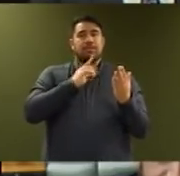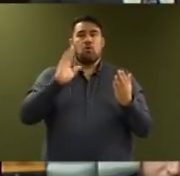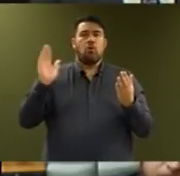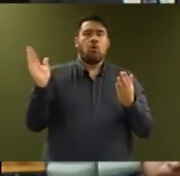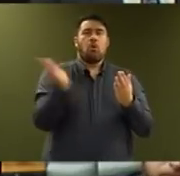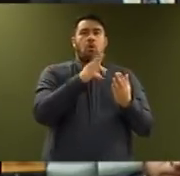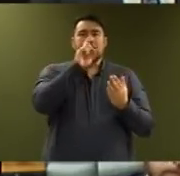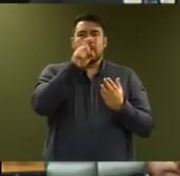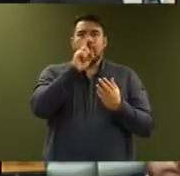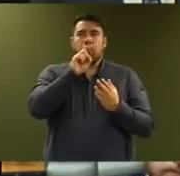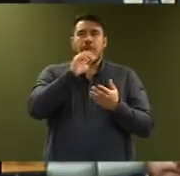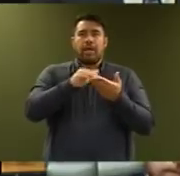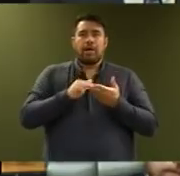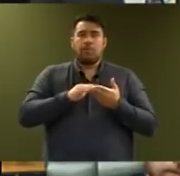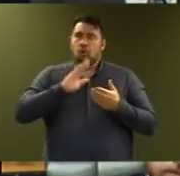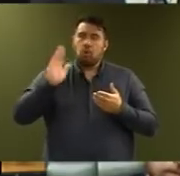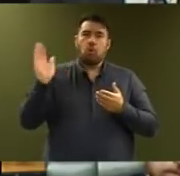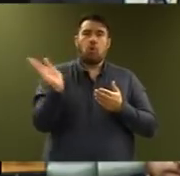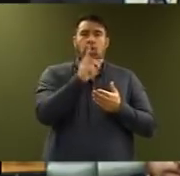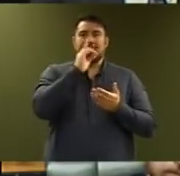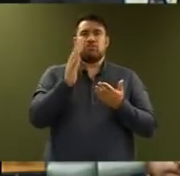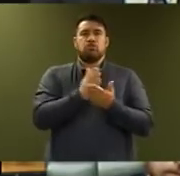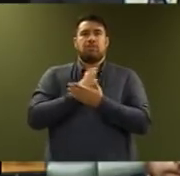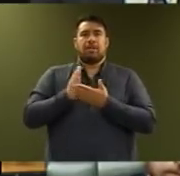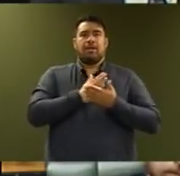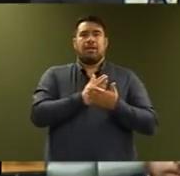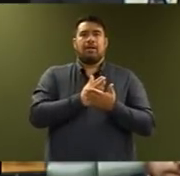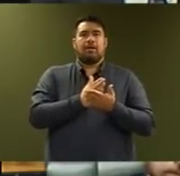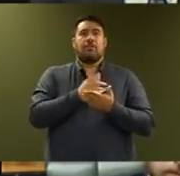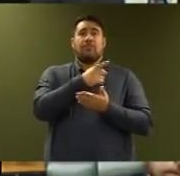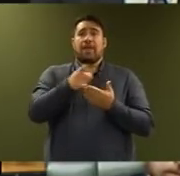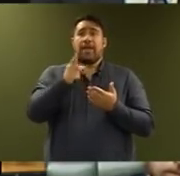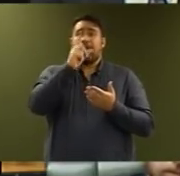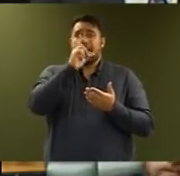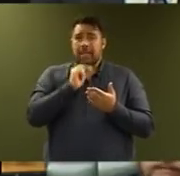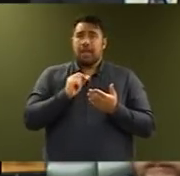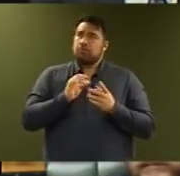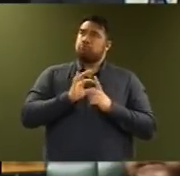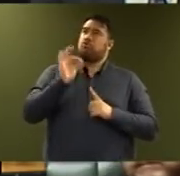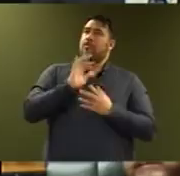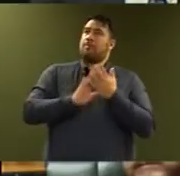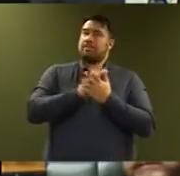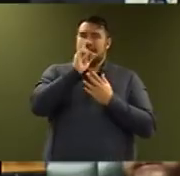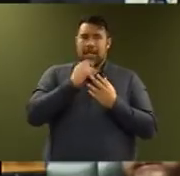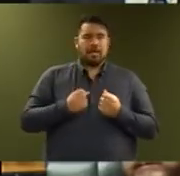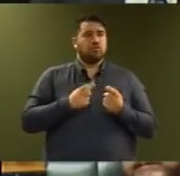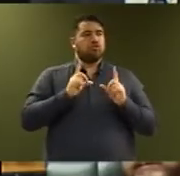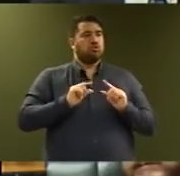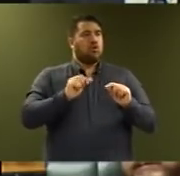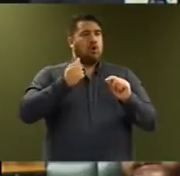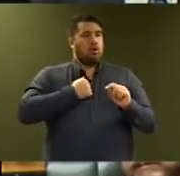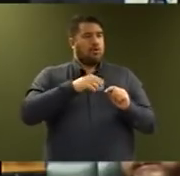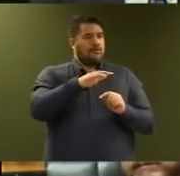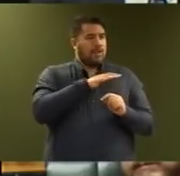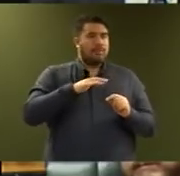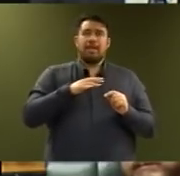to share in it. They get the means to provide for themselves and their families and to be able to live in warm, dry